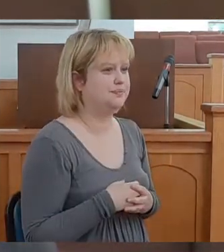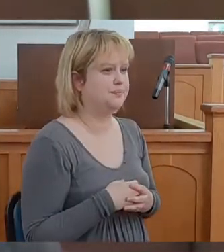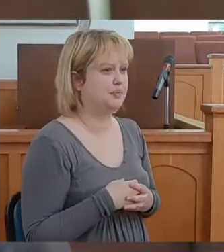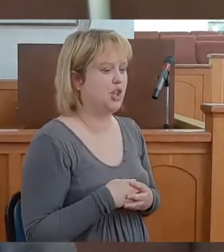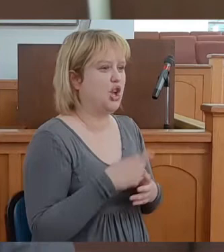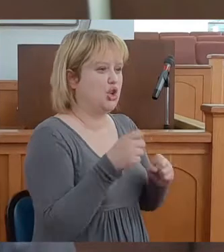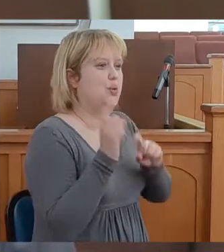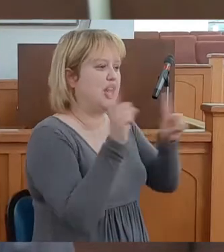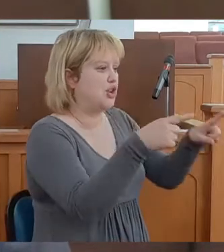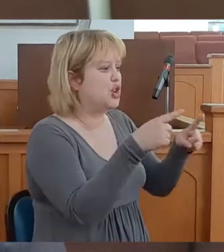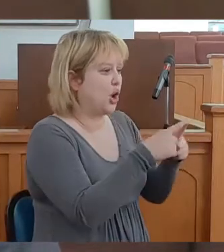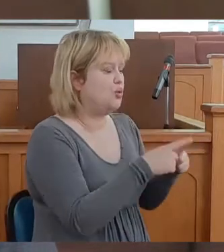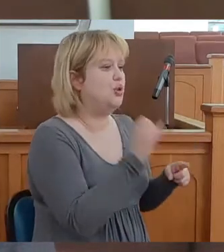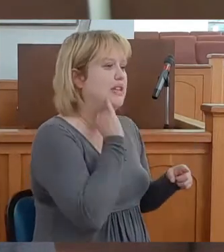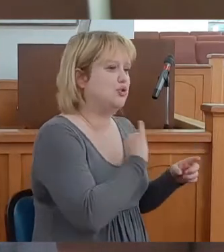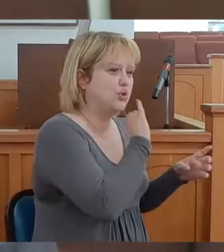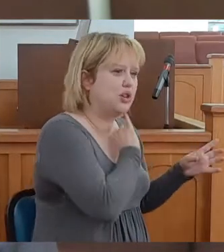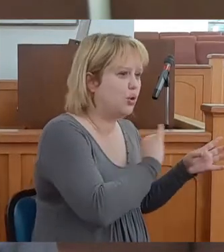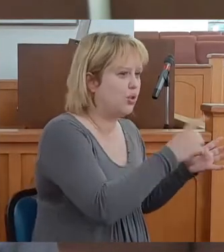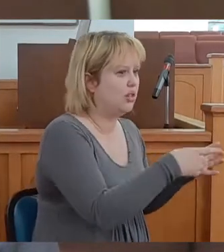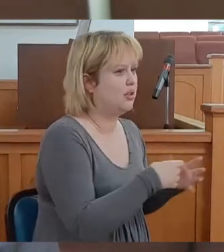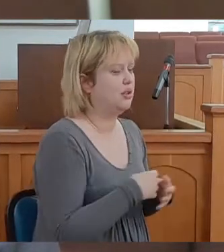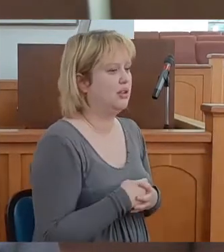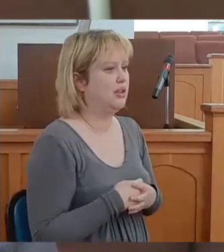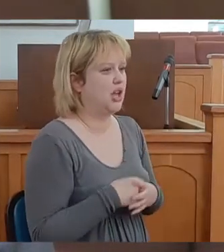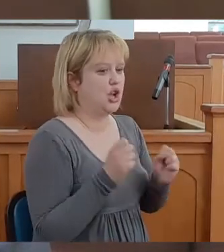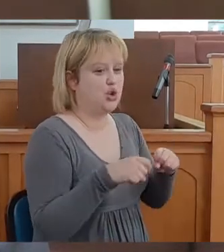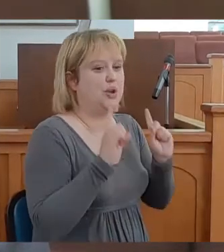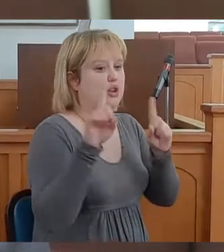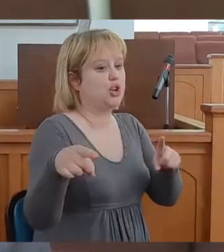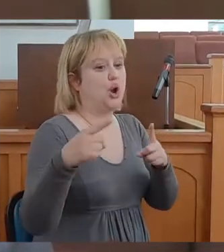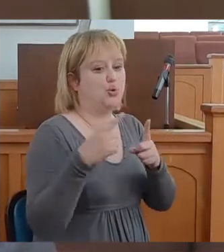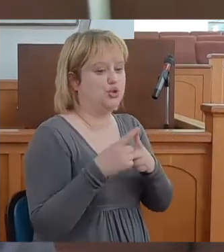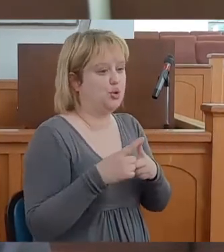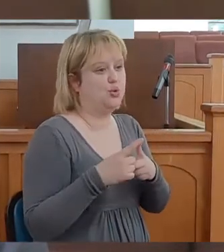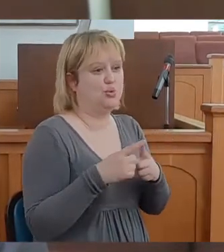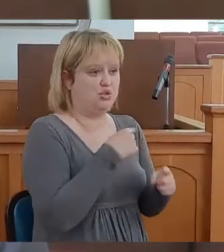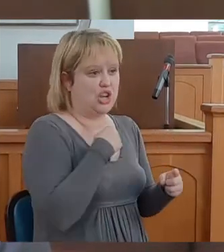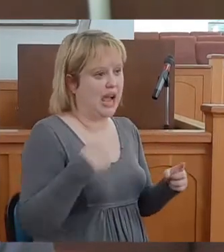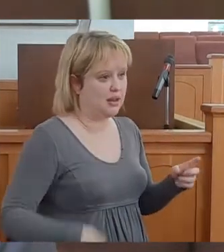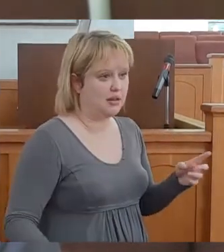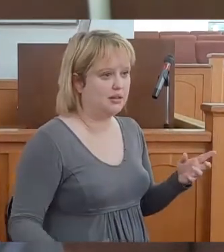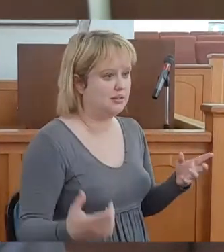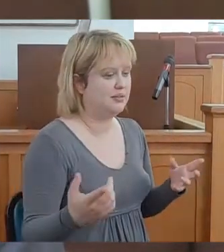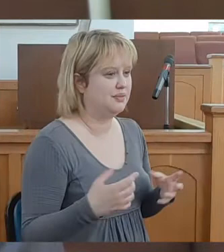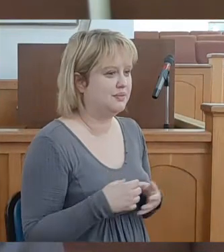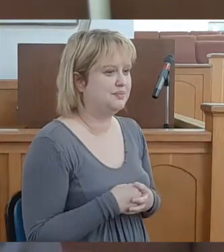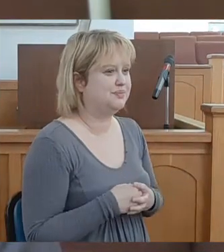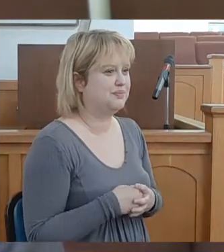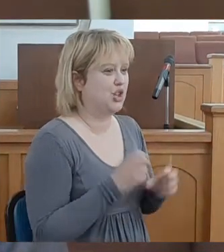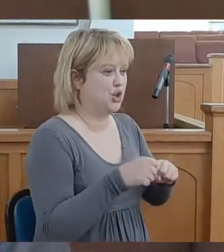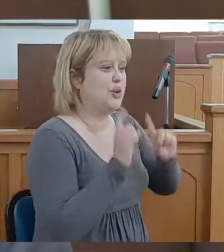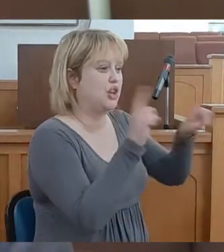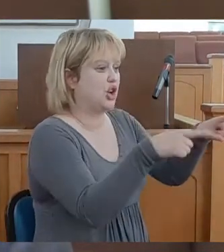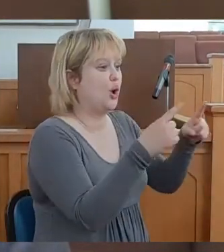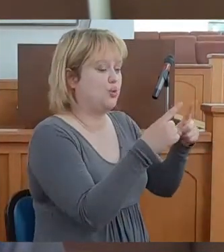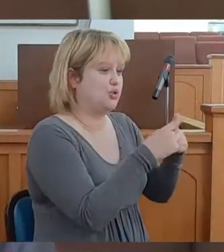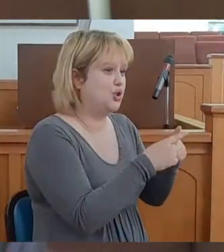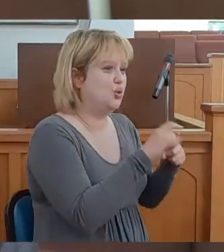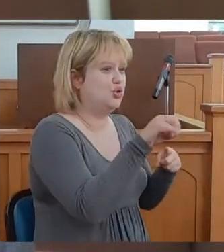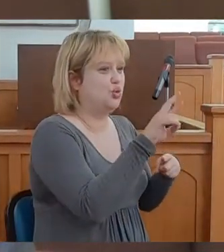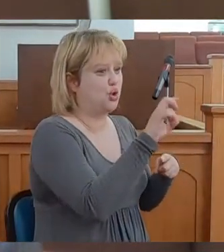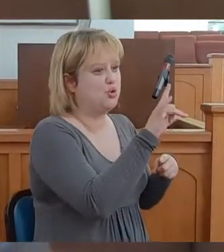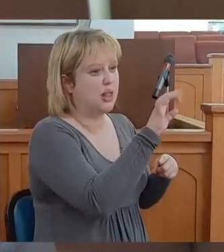You can go to Israel. You can go to China. You can go to